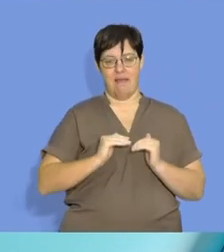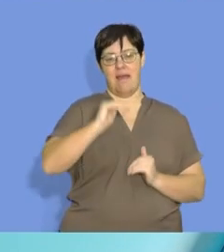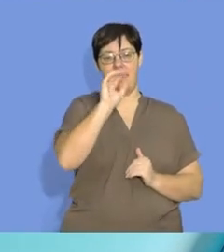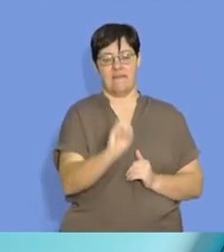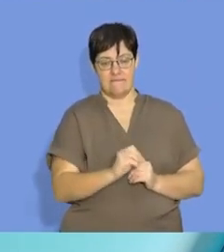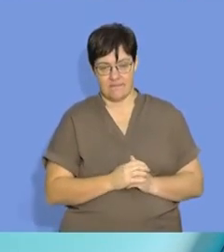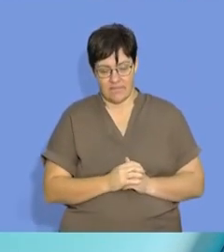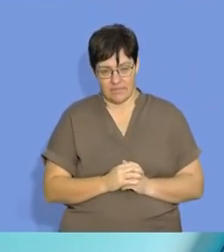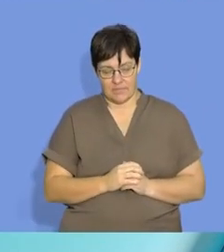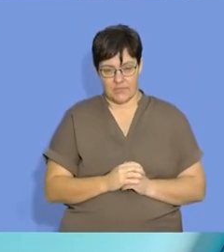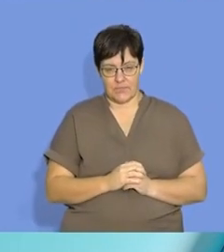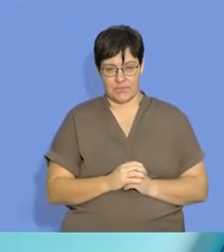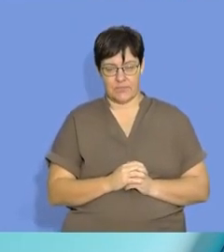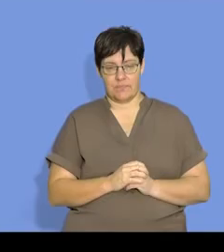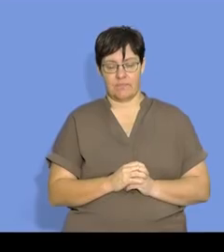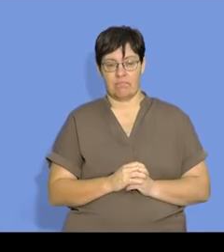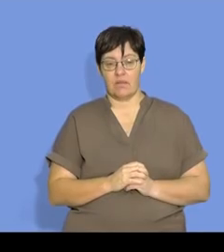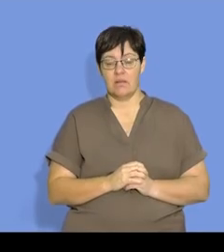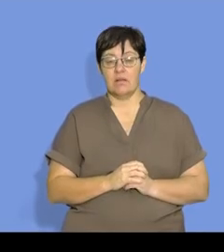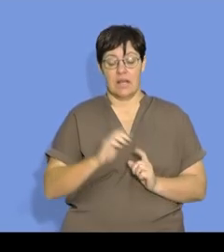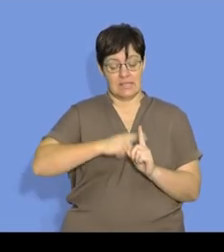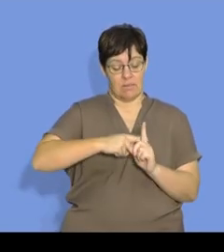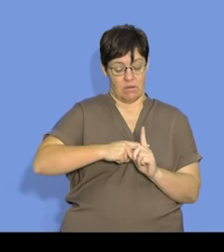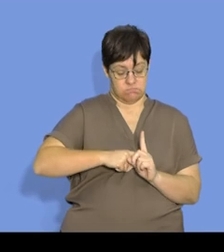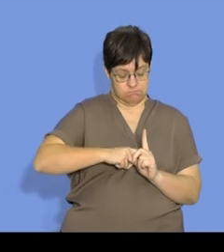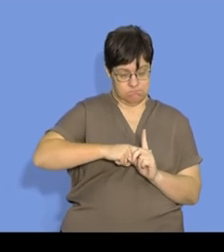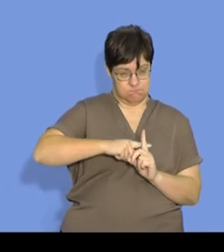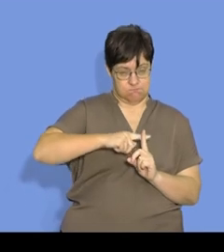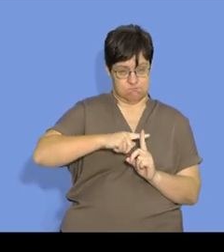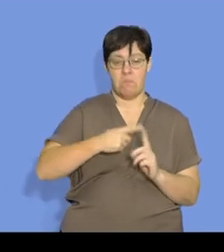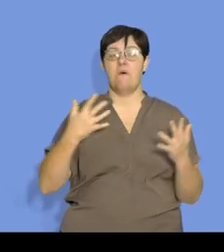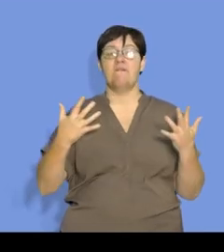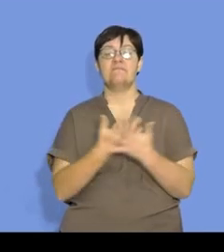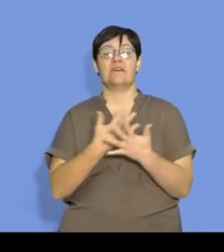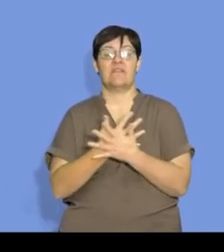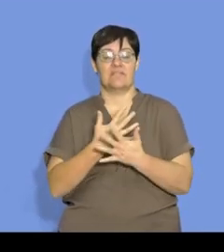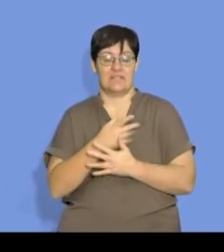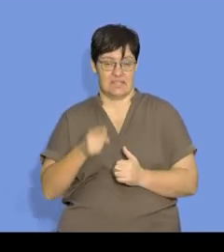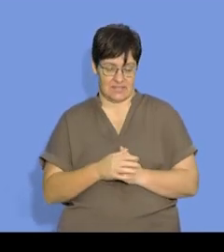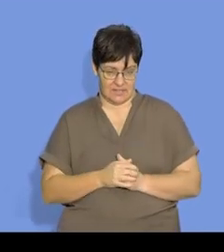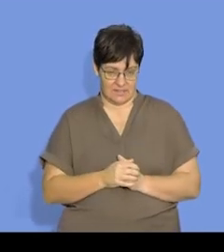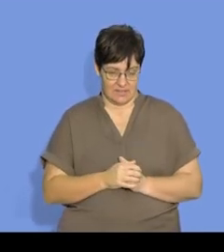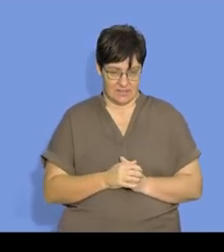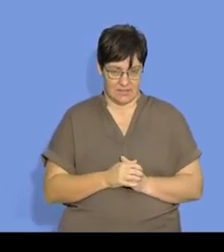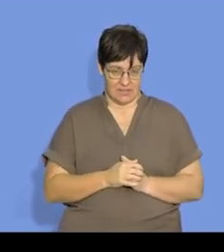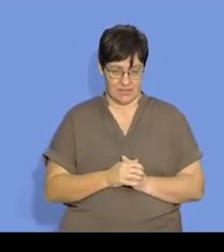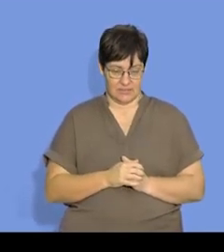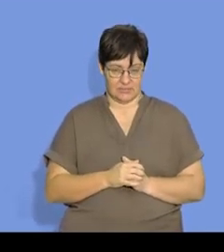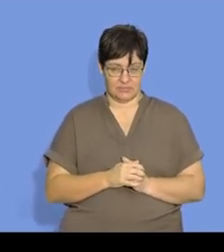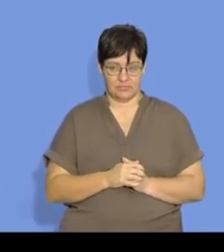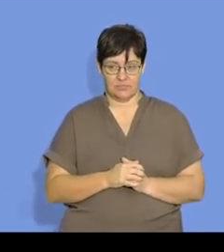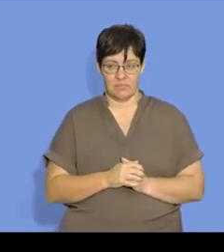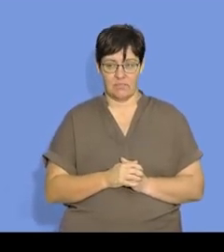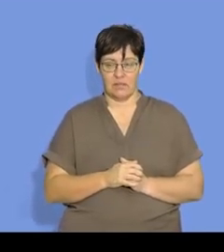particles will have. So, the higher the temperature, the faster the motion of our particles.